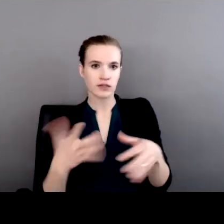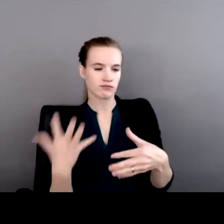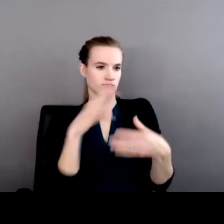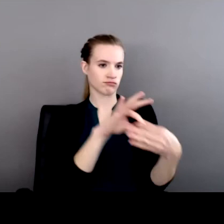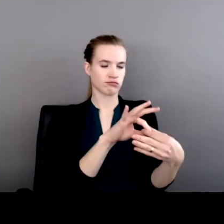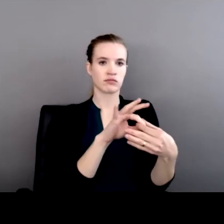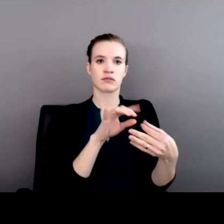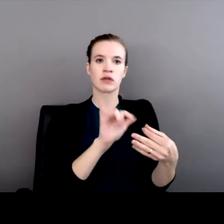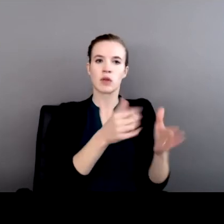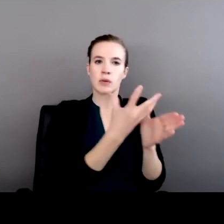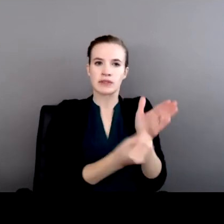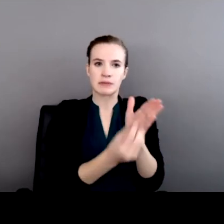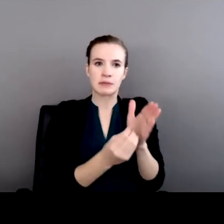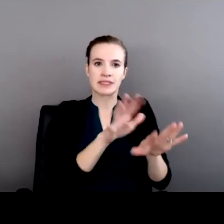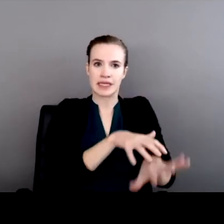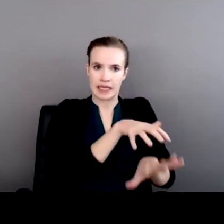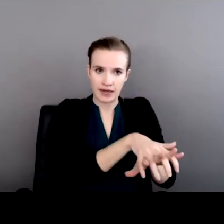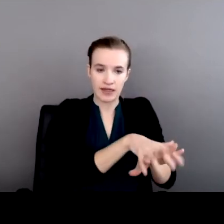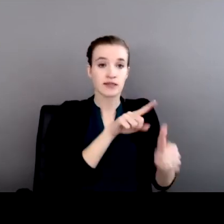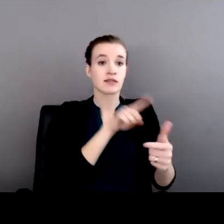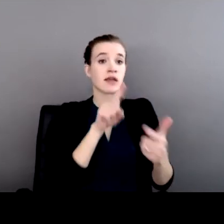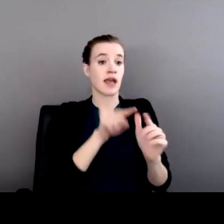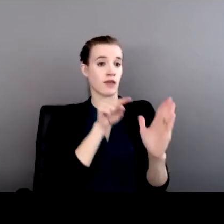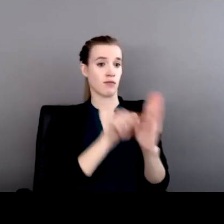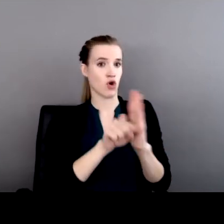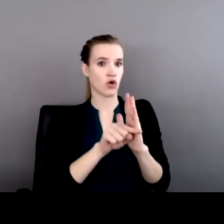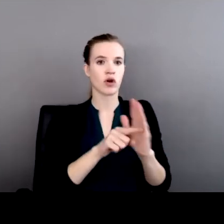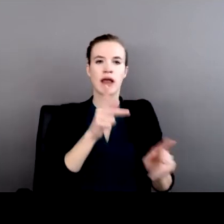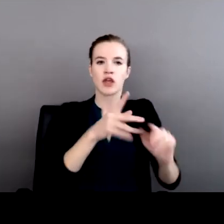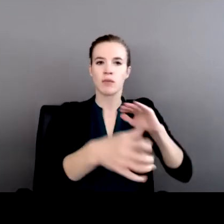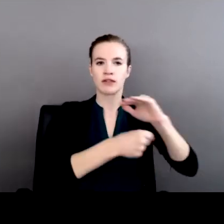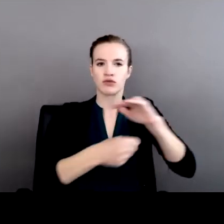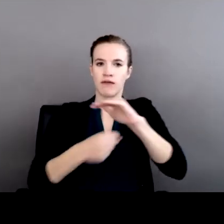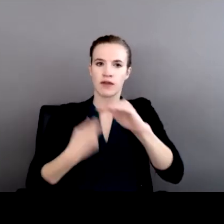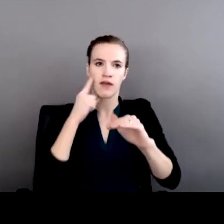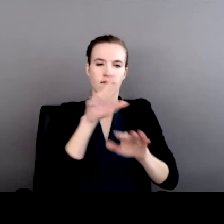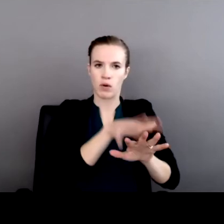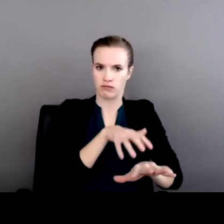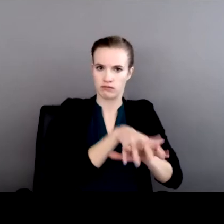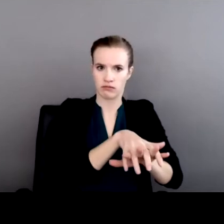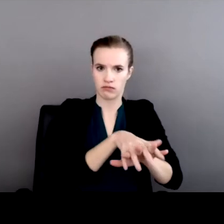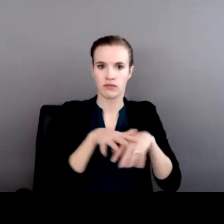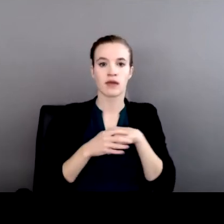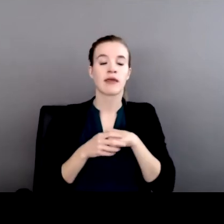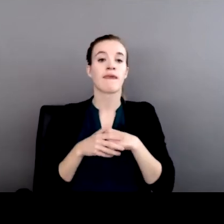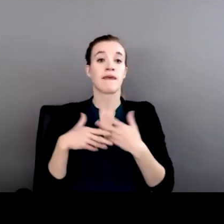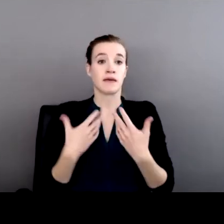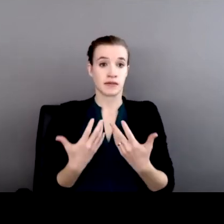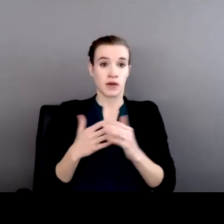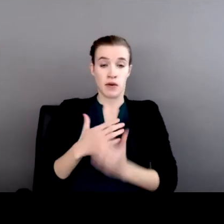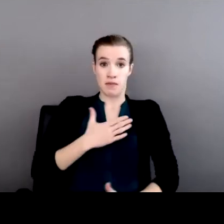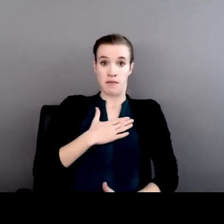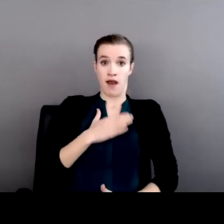and the murder and human trafficking of Indians, close quotes. Both my office